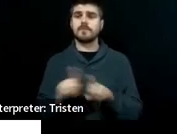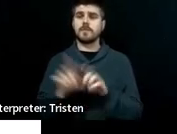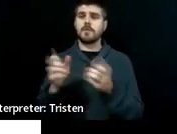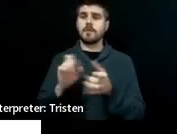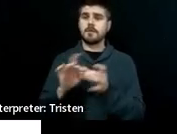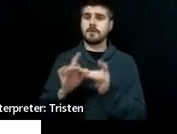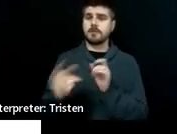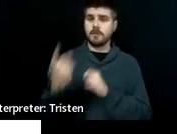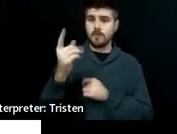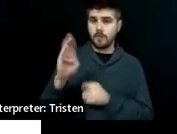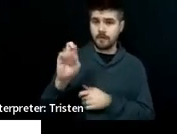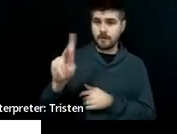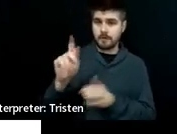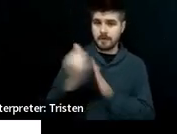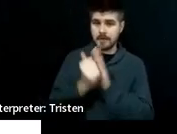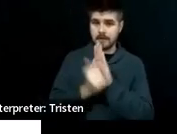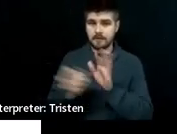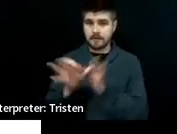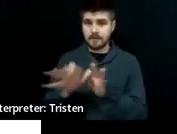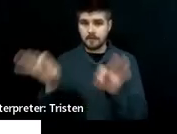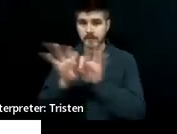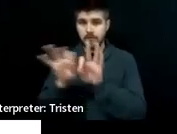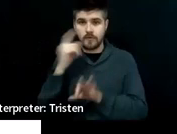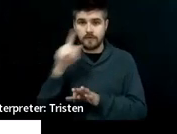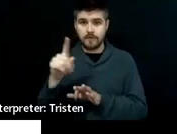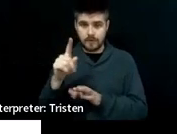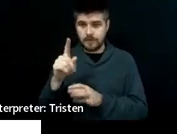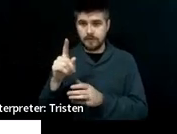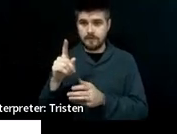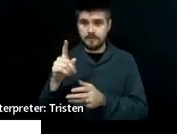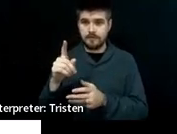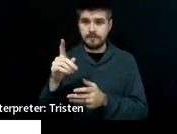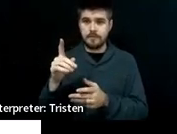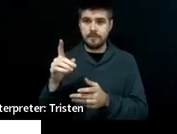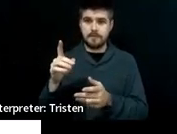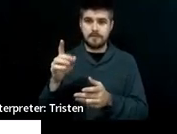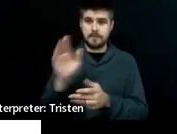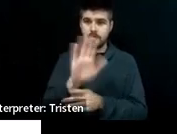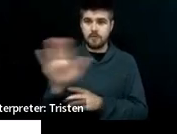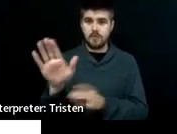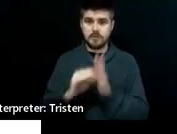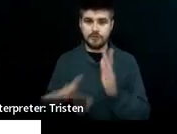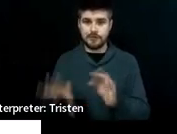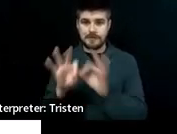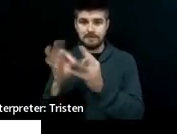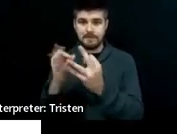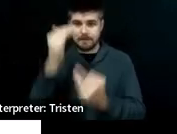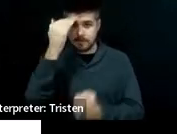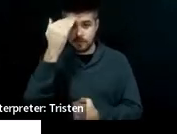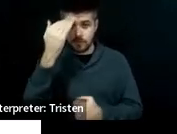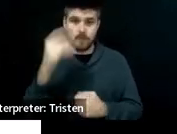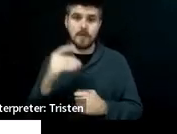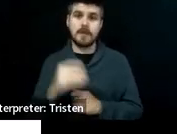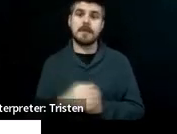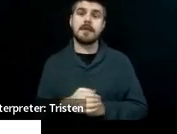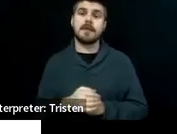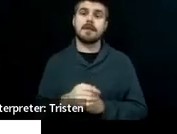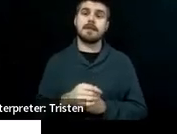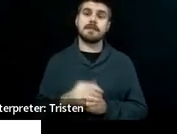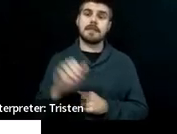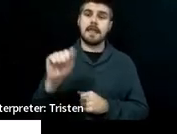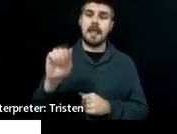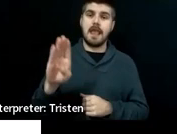really important for our students and our families to know about is the ABLE accounts. And I think that is bank or savings.